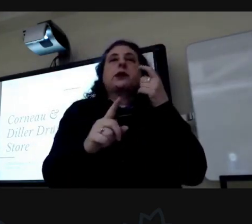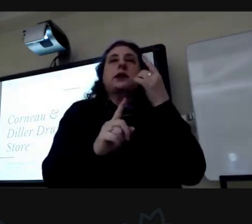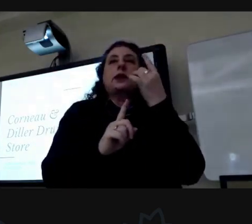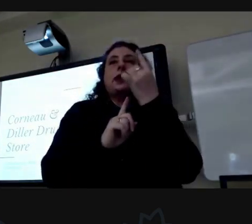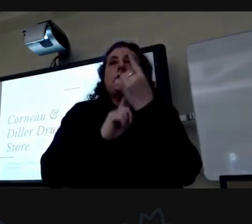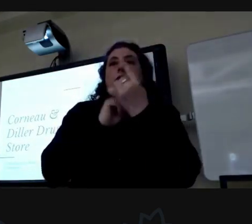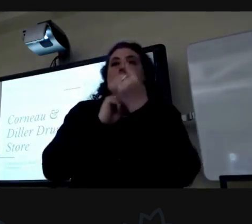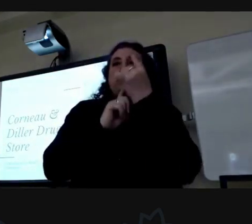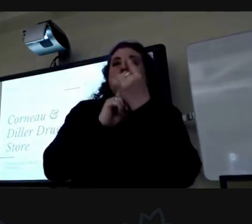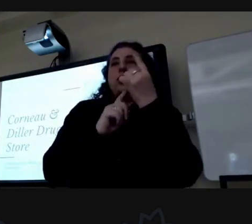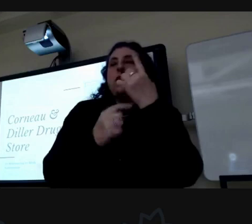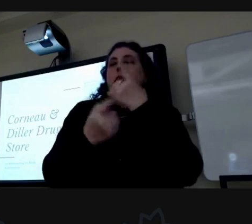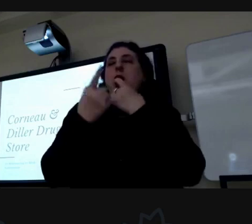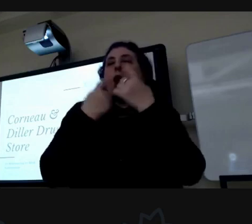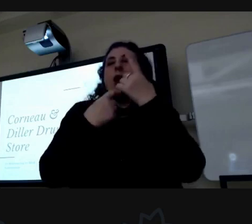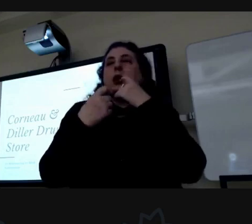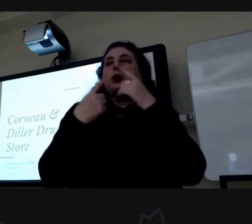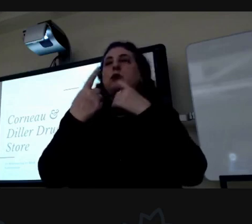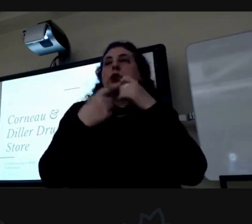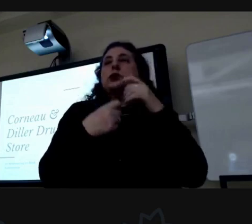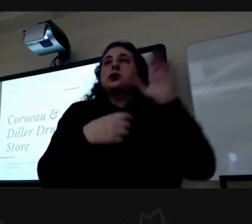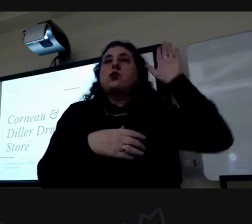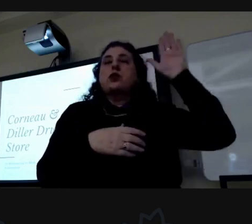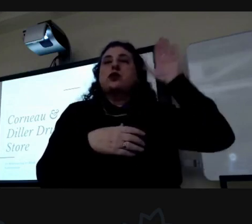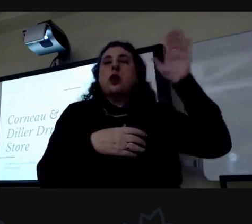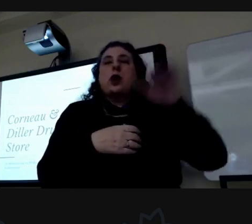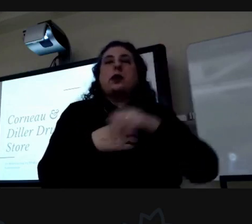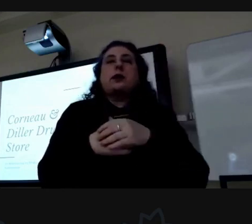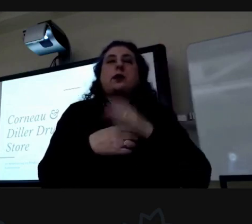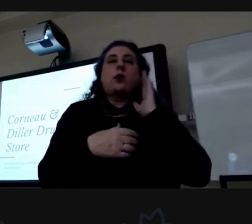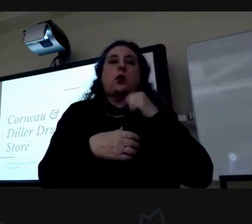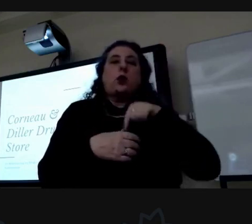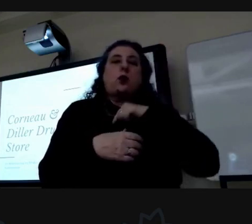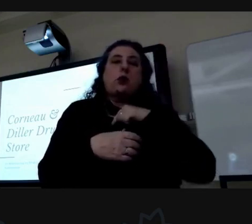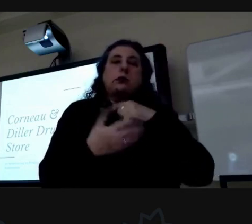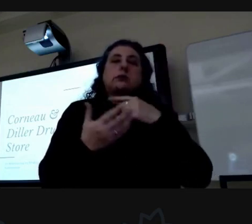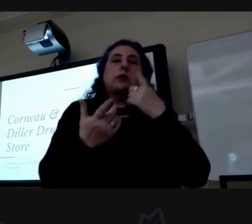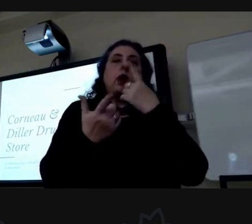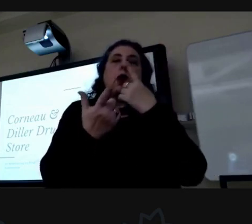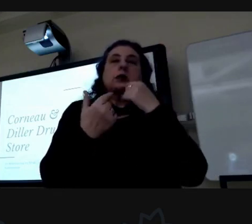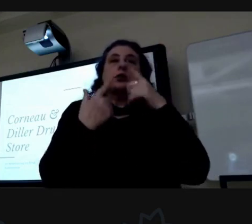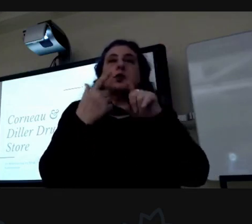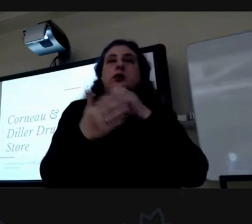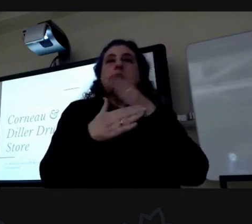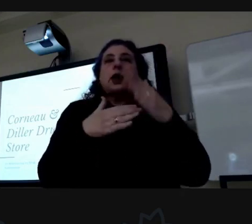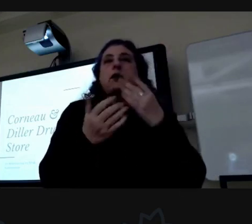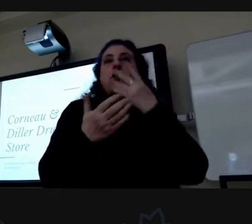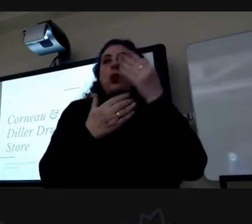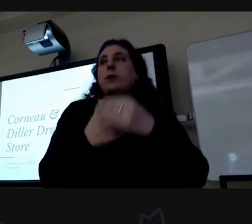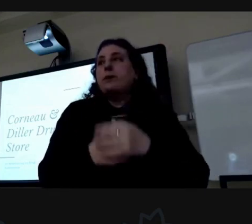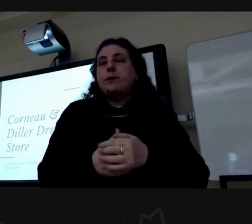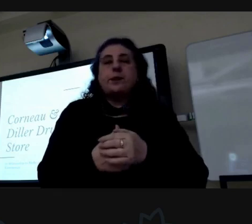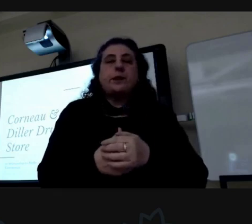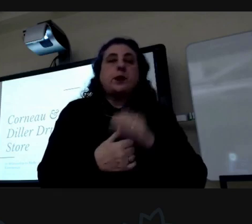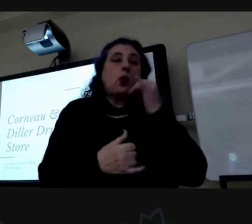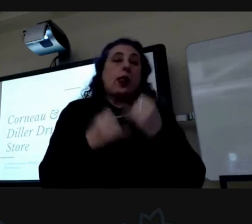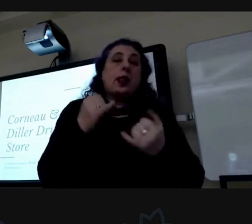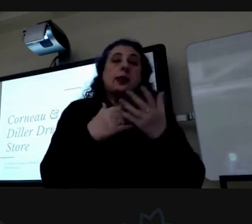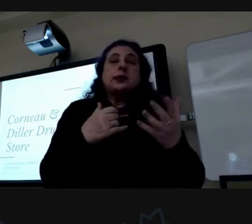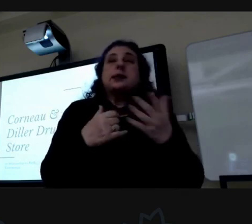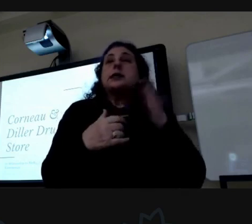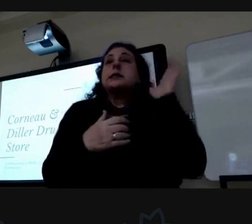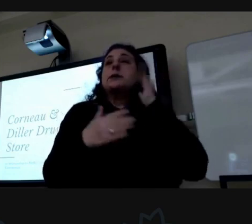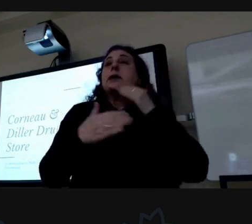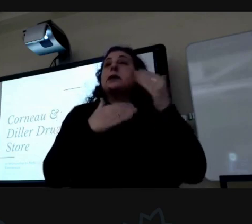will address questions at the end so feel free to raise your hand and we'll address those questions at the end of the program one last thing speaker